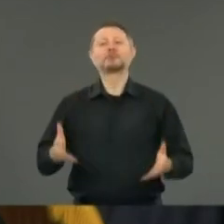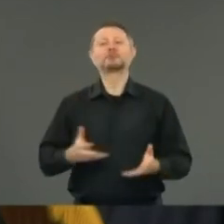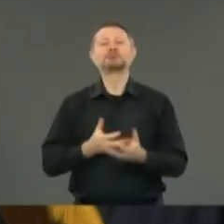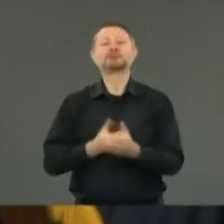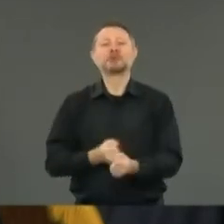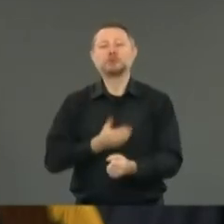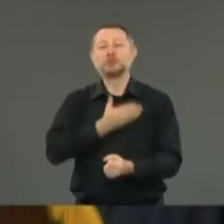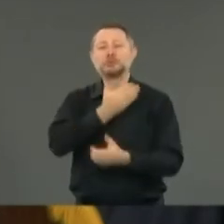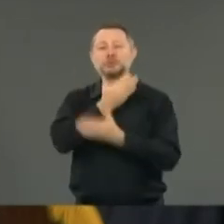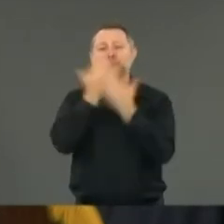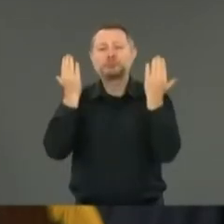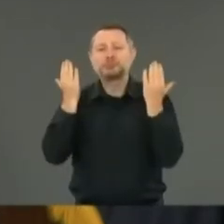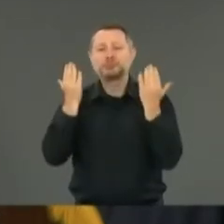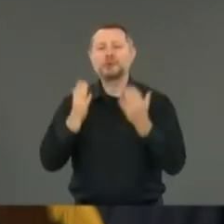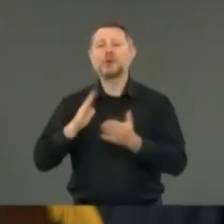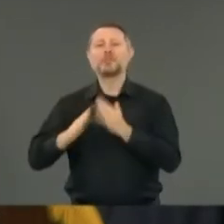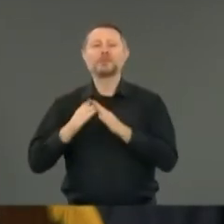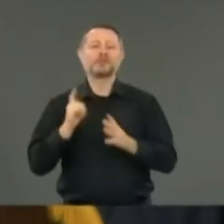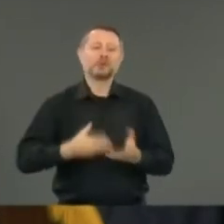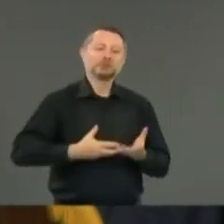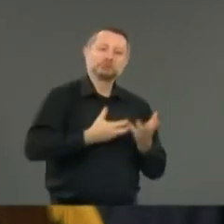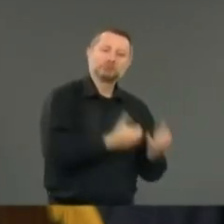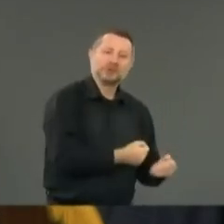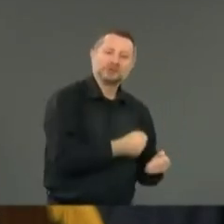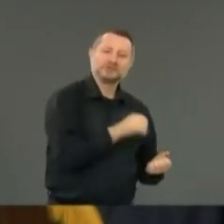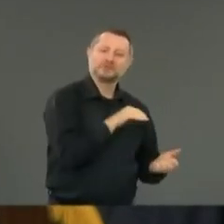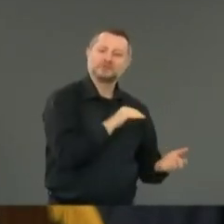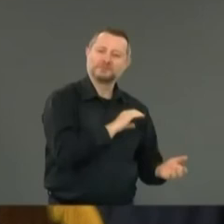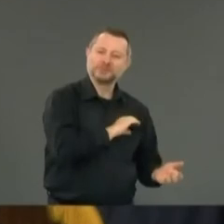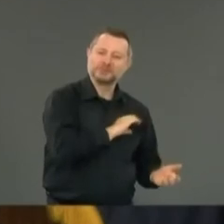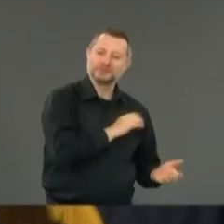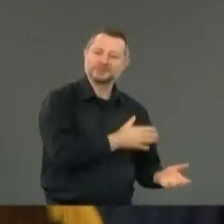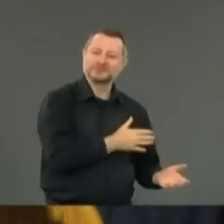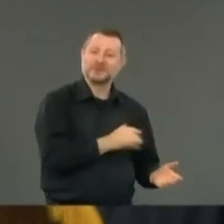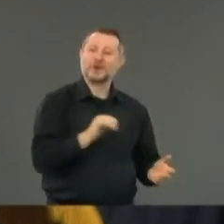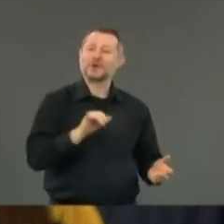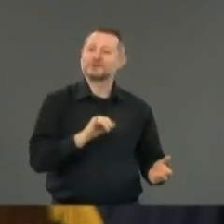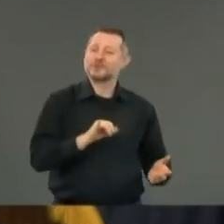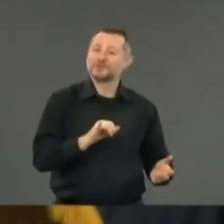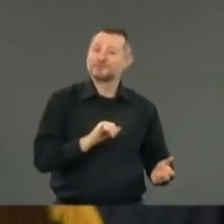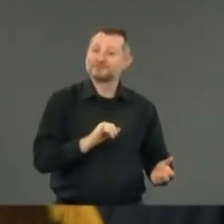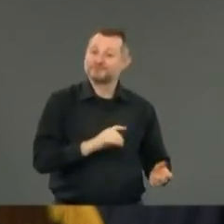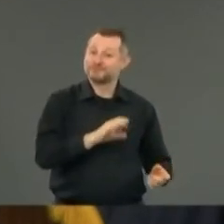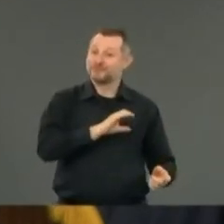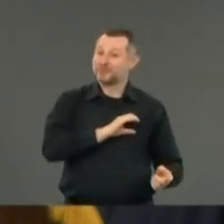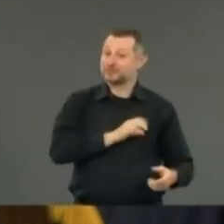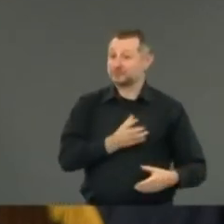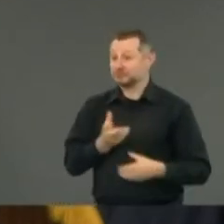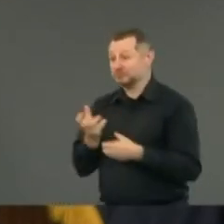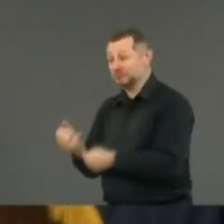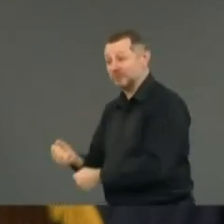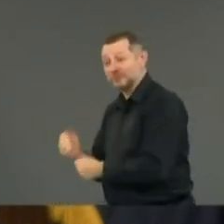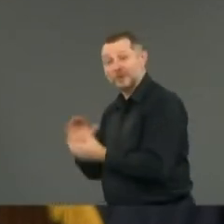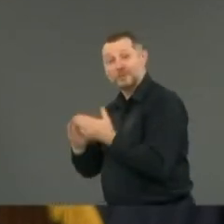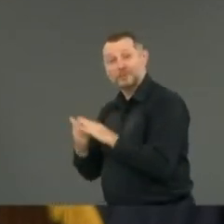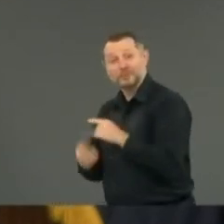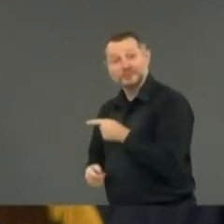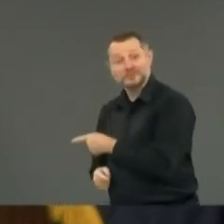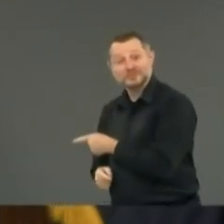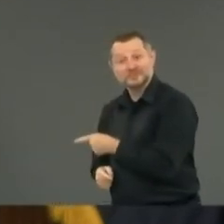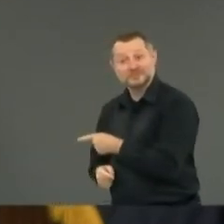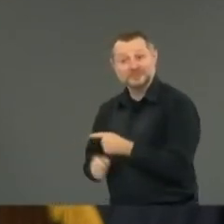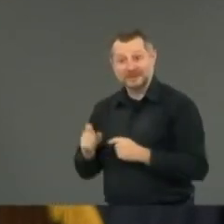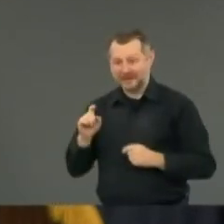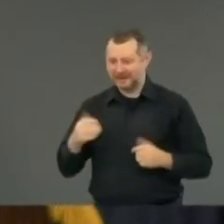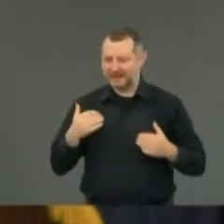community. And it has to go both ways. You know, relationships, the door swings both ways in life. The community has to trust the police, the police